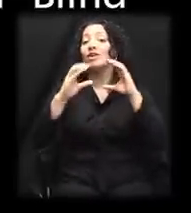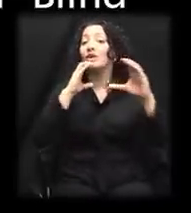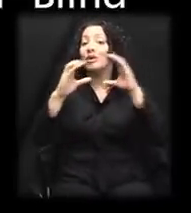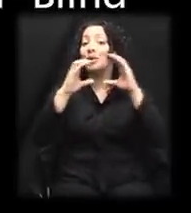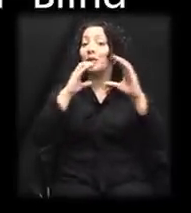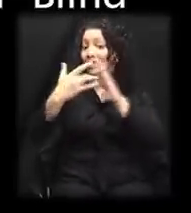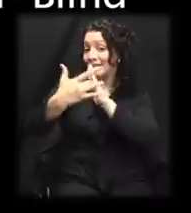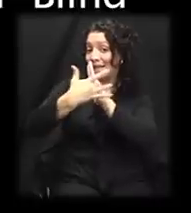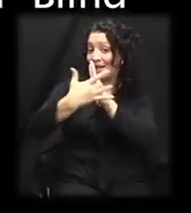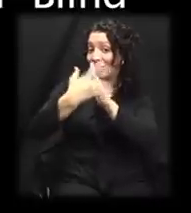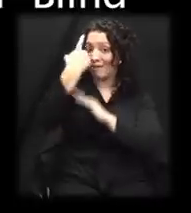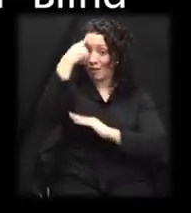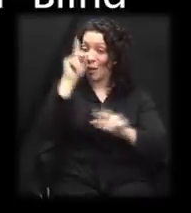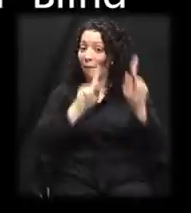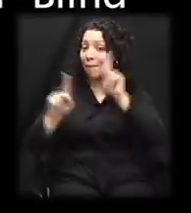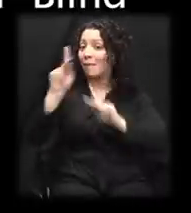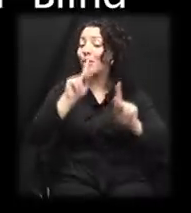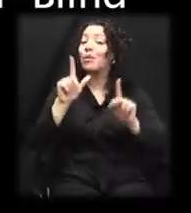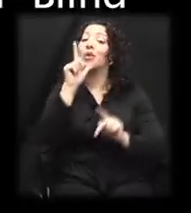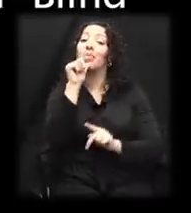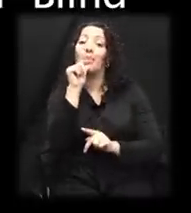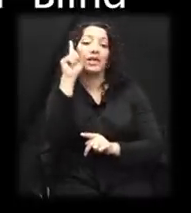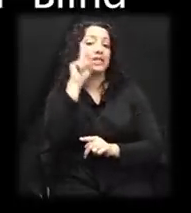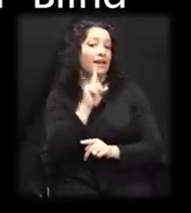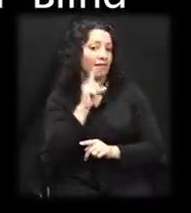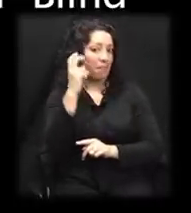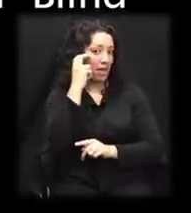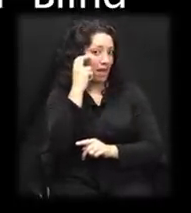Communications technology for people who are deafblind.